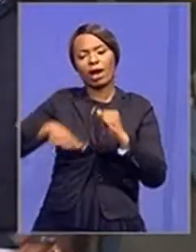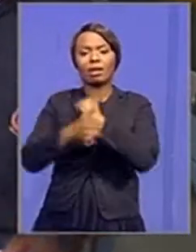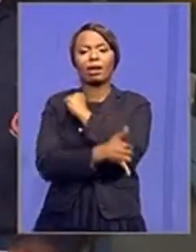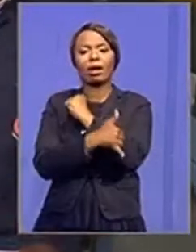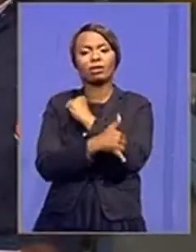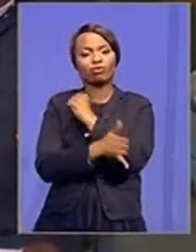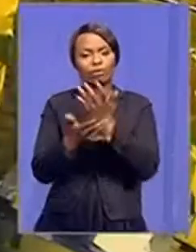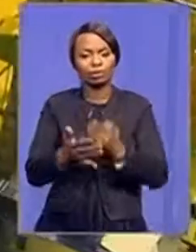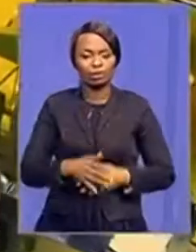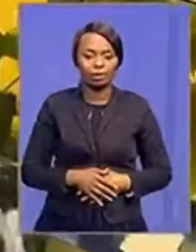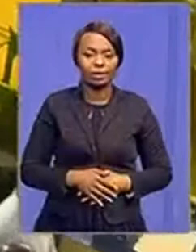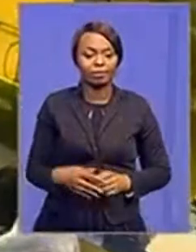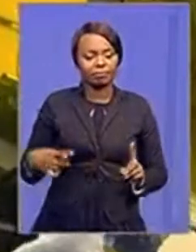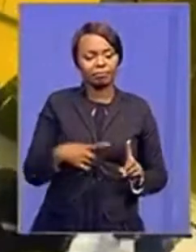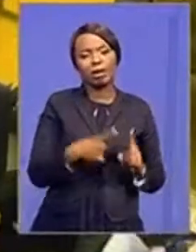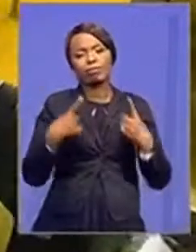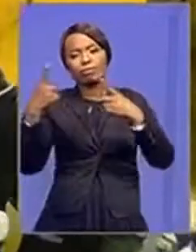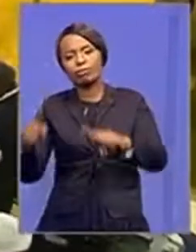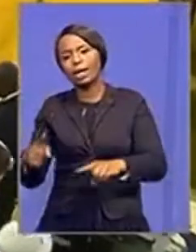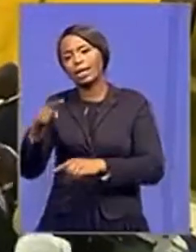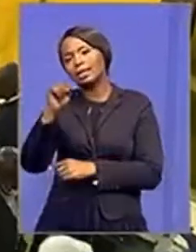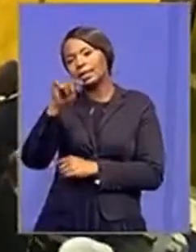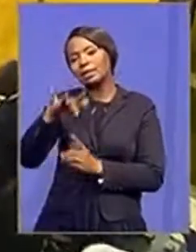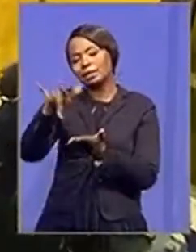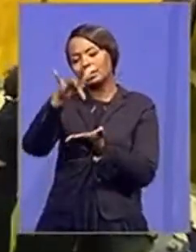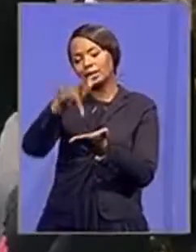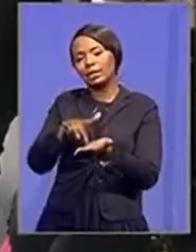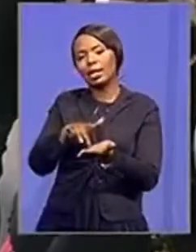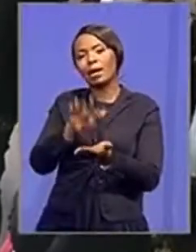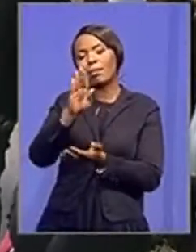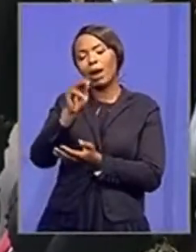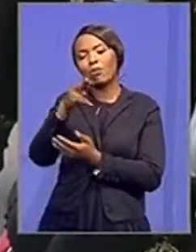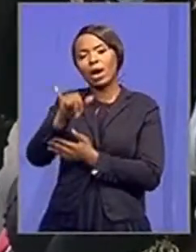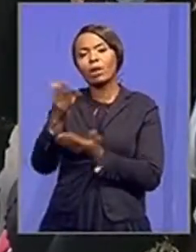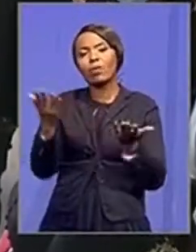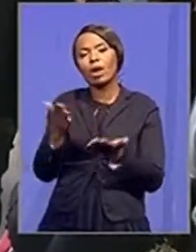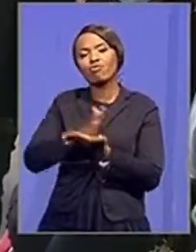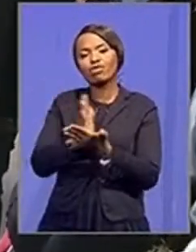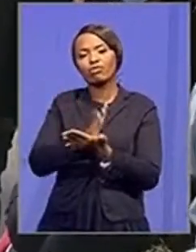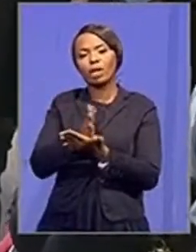need to have a new job. job. Let's find It's first time. Johannesburg.